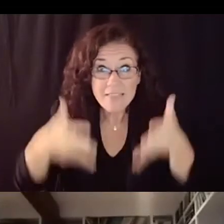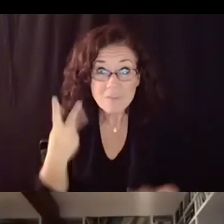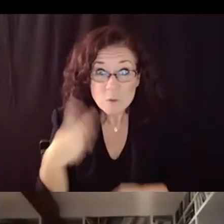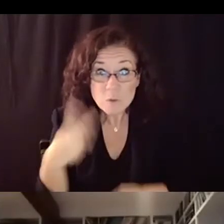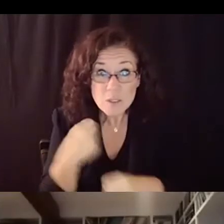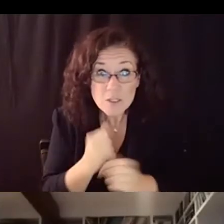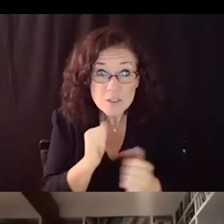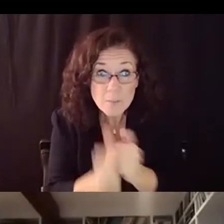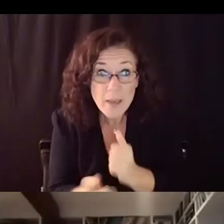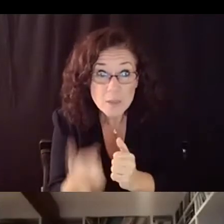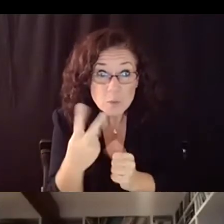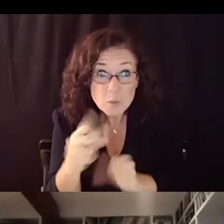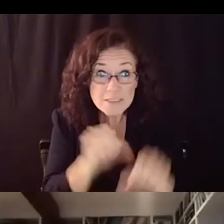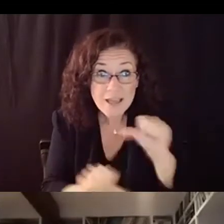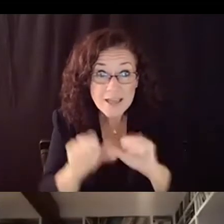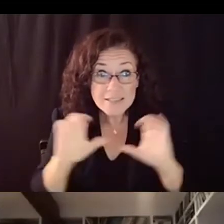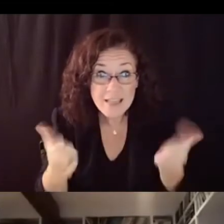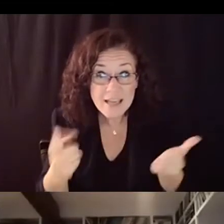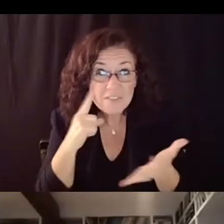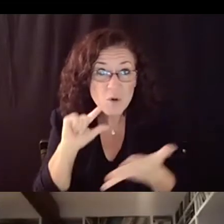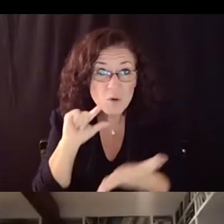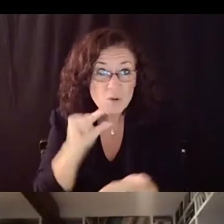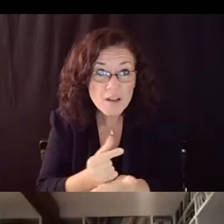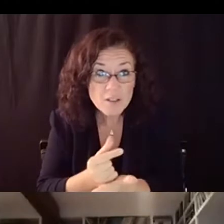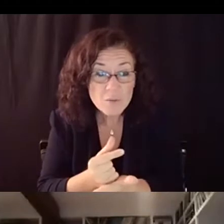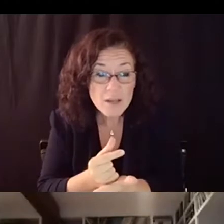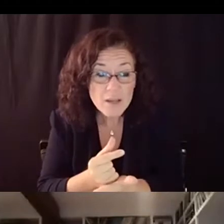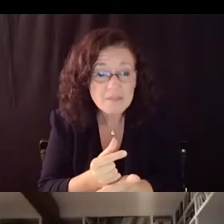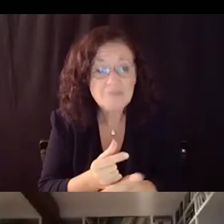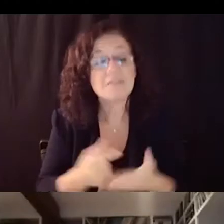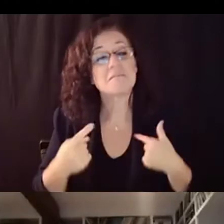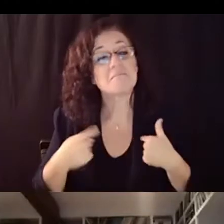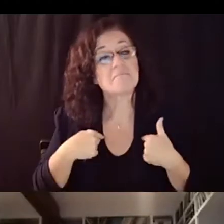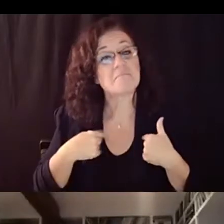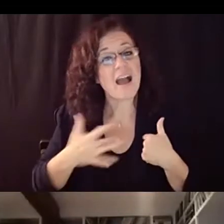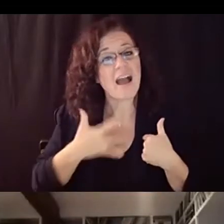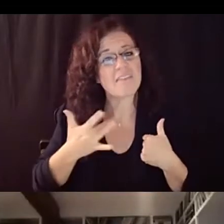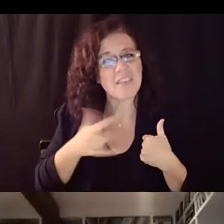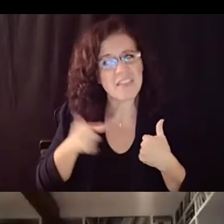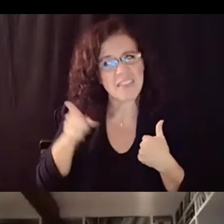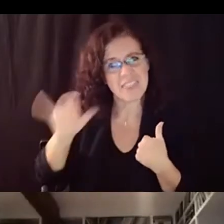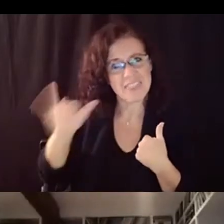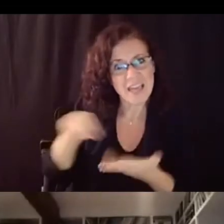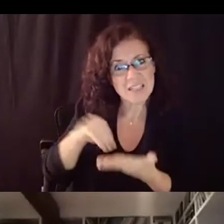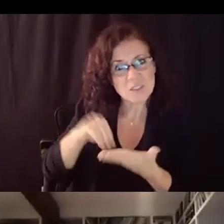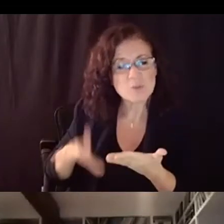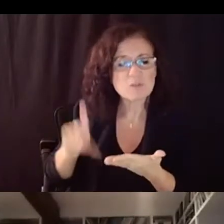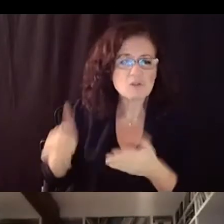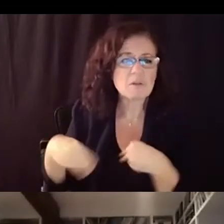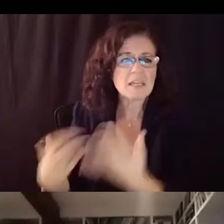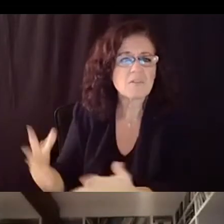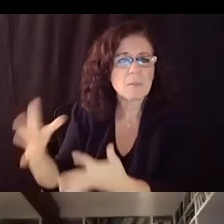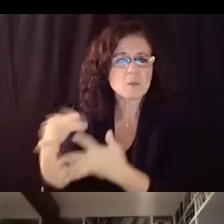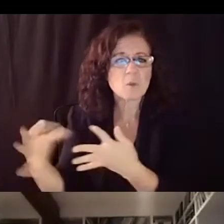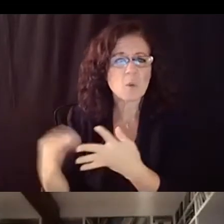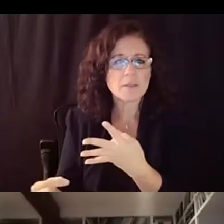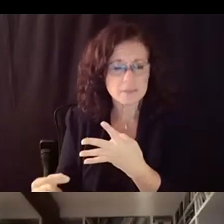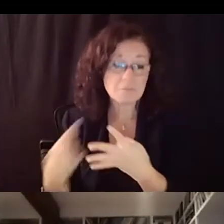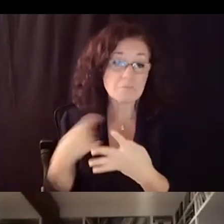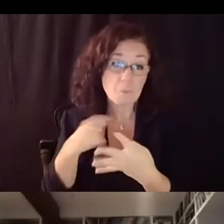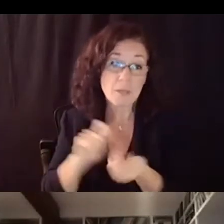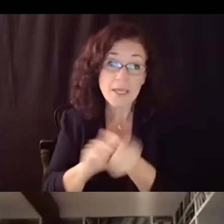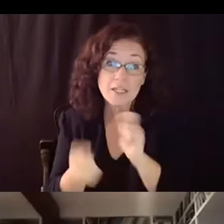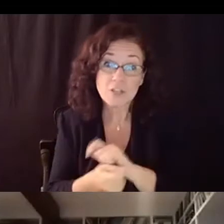and i just i'm here to say we should give students a choice and to change the grading policies on students and teachers